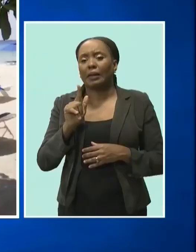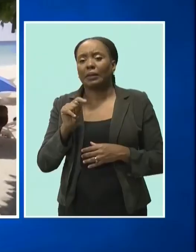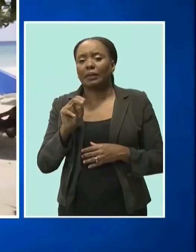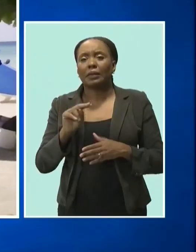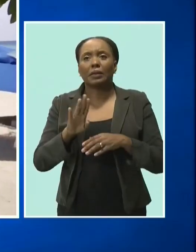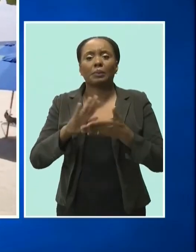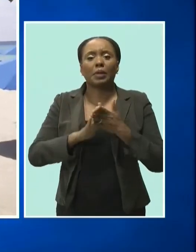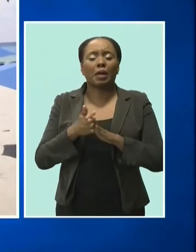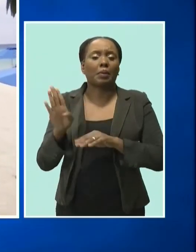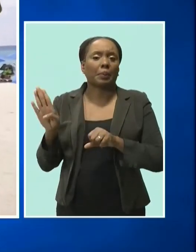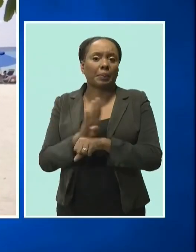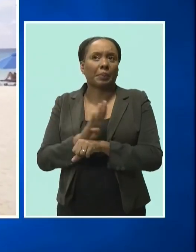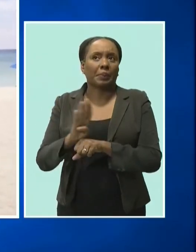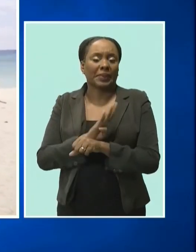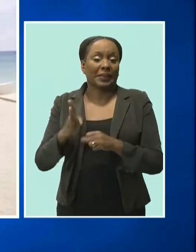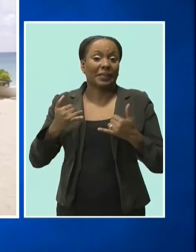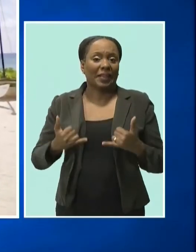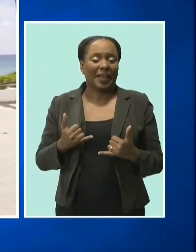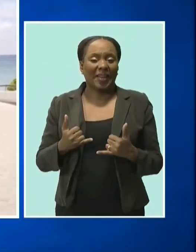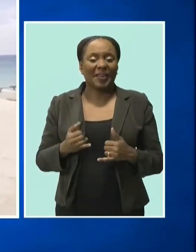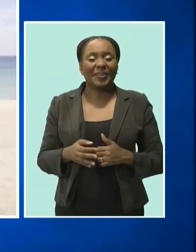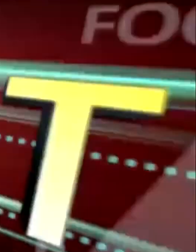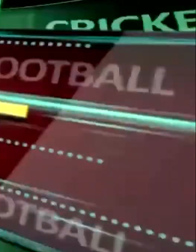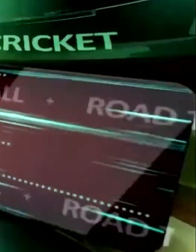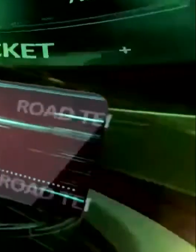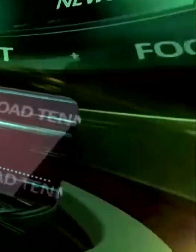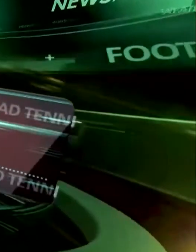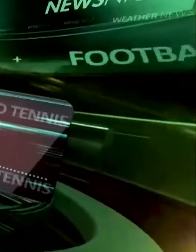as well. Trevor Thorpe, CBC News.